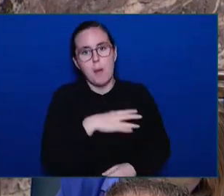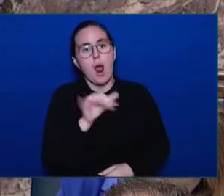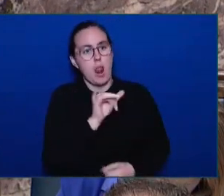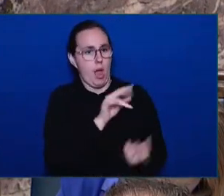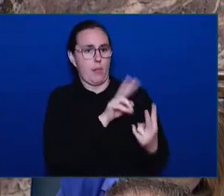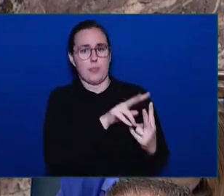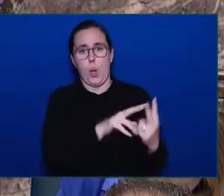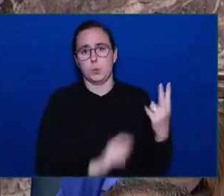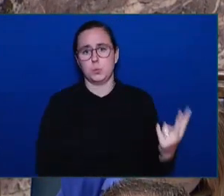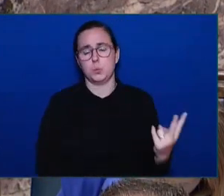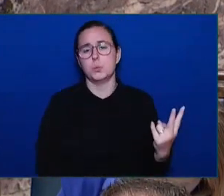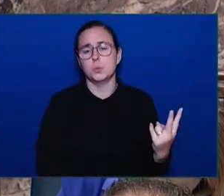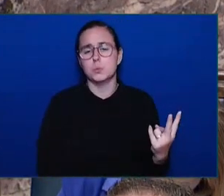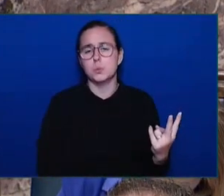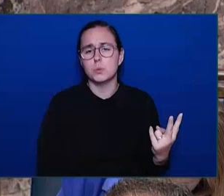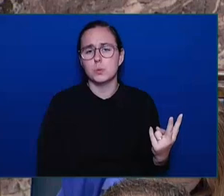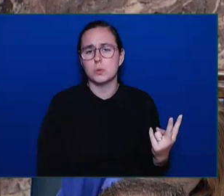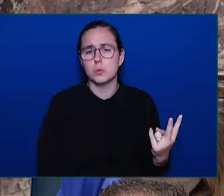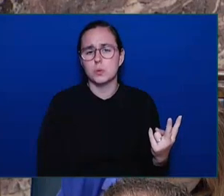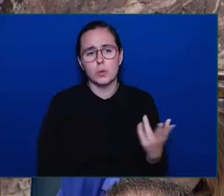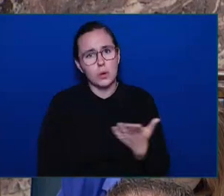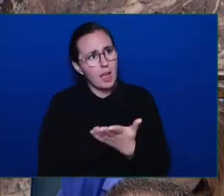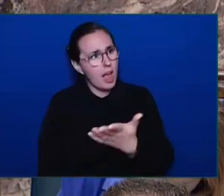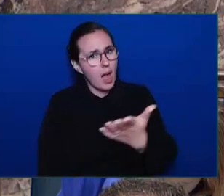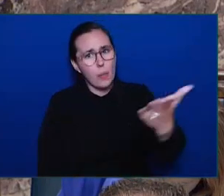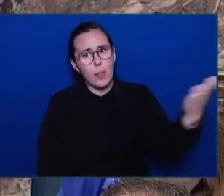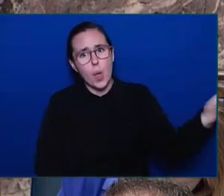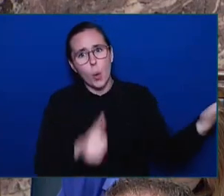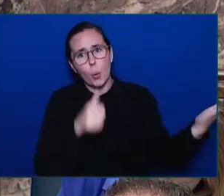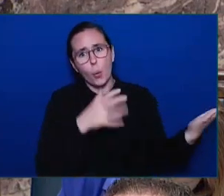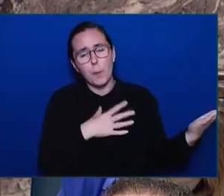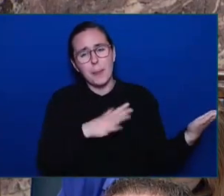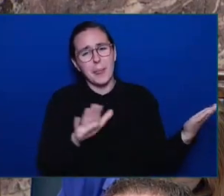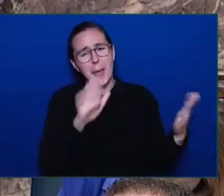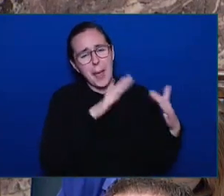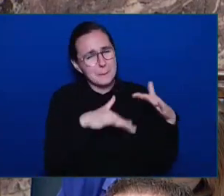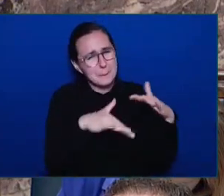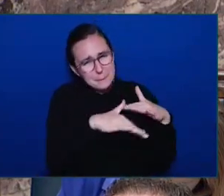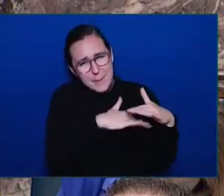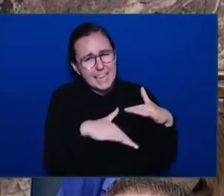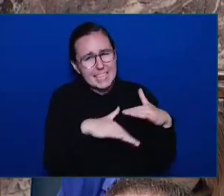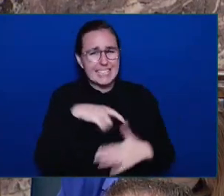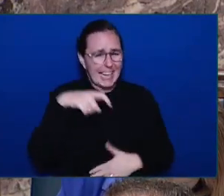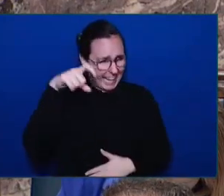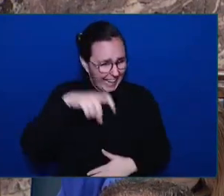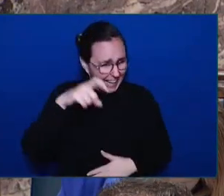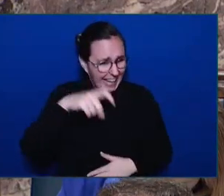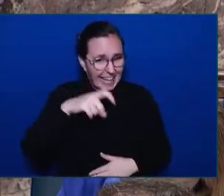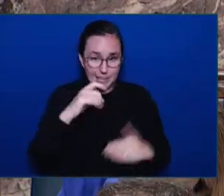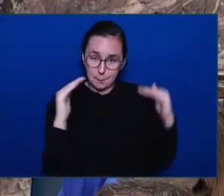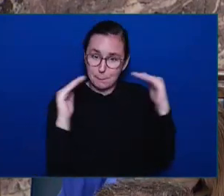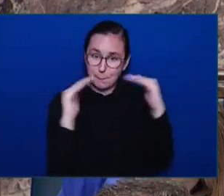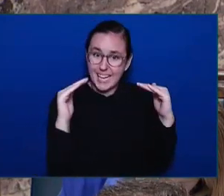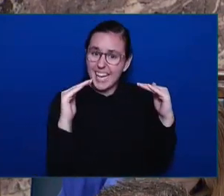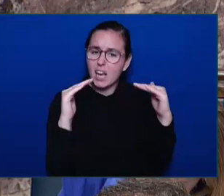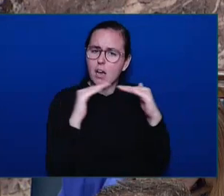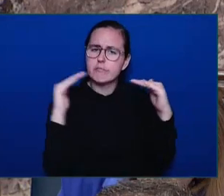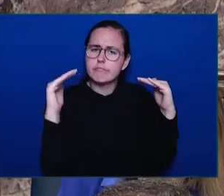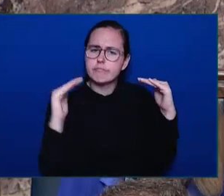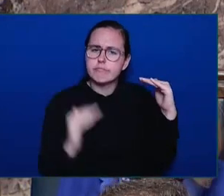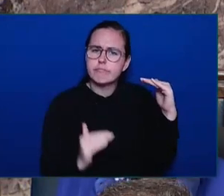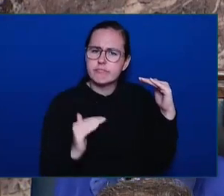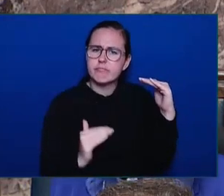having their most basic needs met. What kind of system do we have that leaves a young woman like Sonia